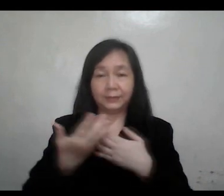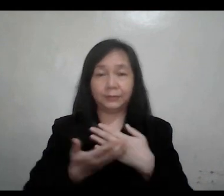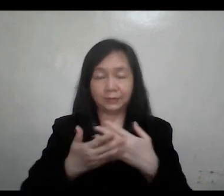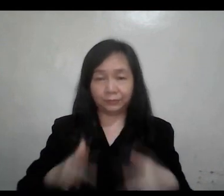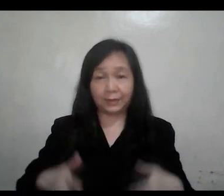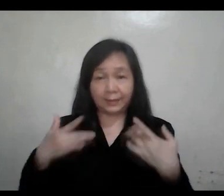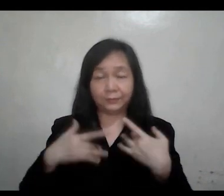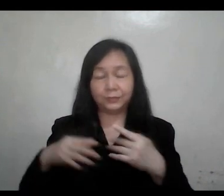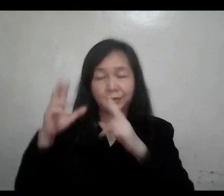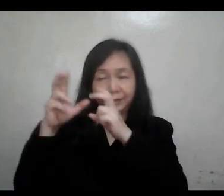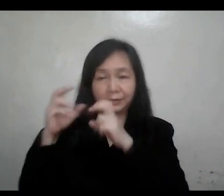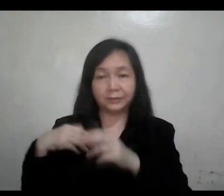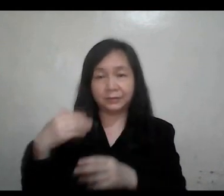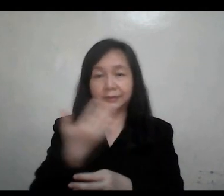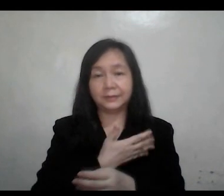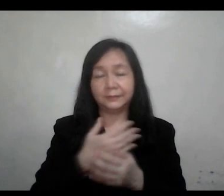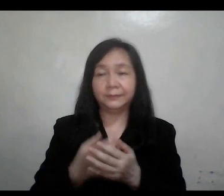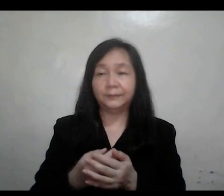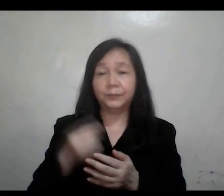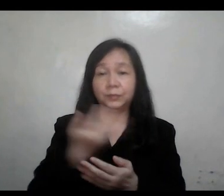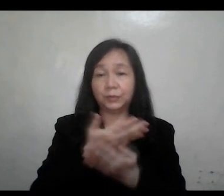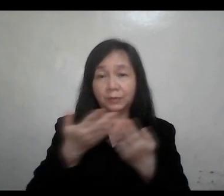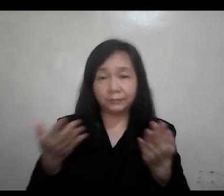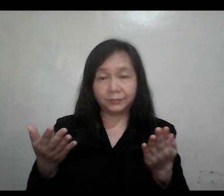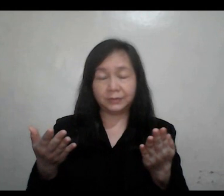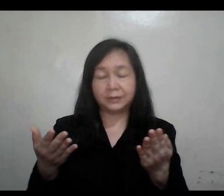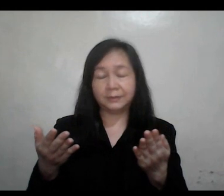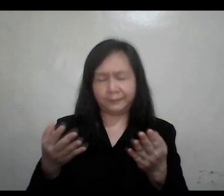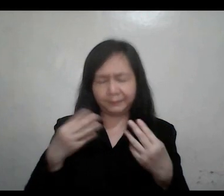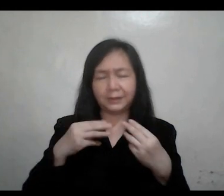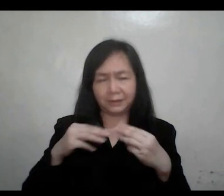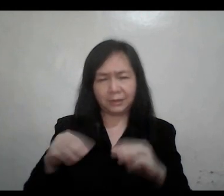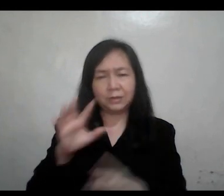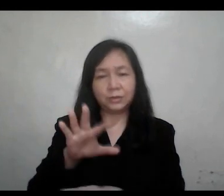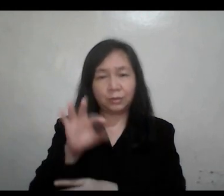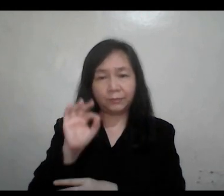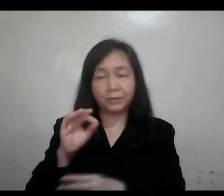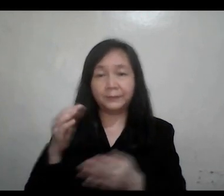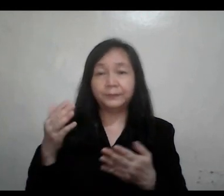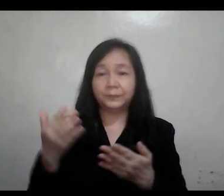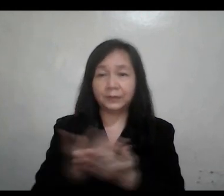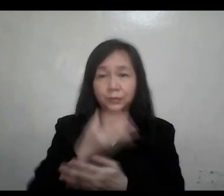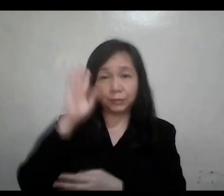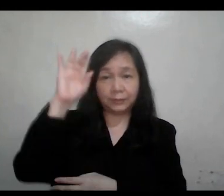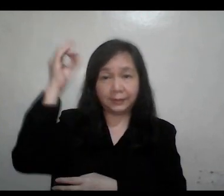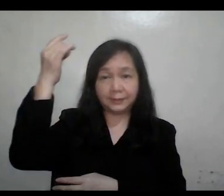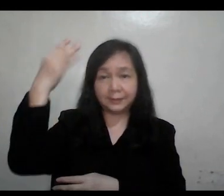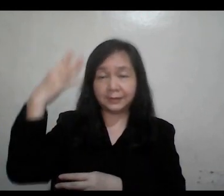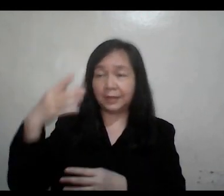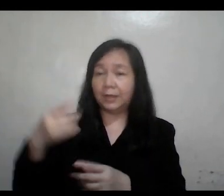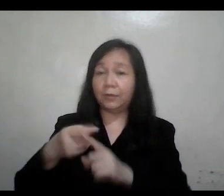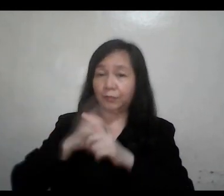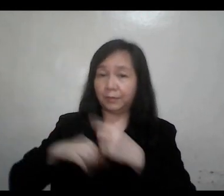Living Bread of Life, hear us. For all of us. May we discover anew the grace that